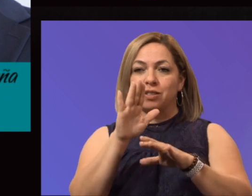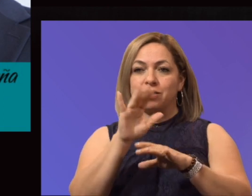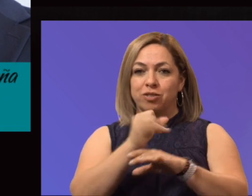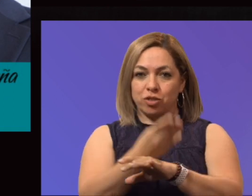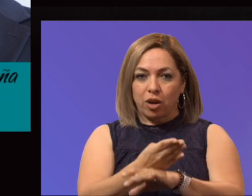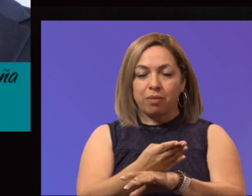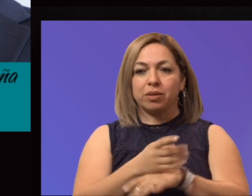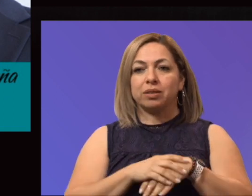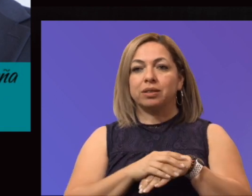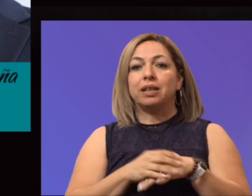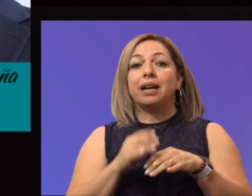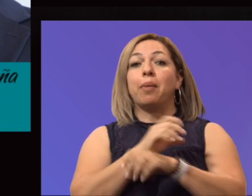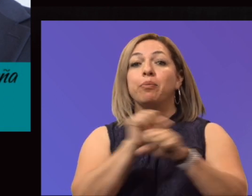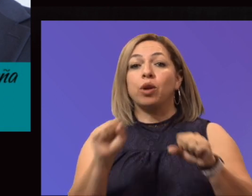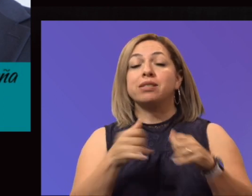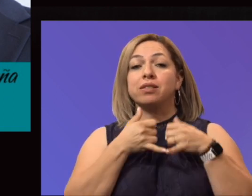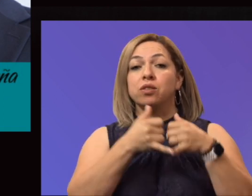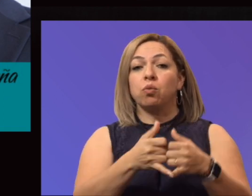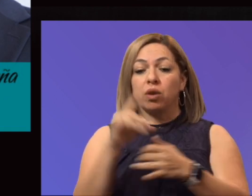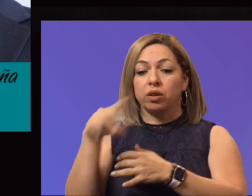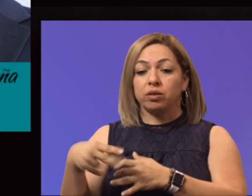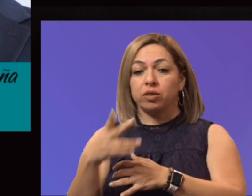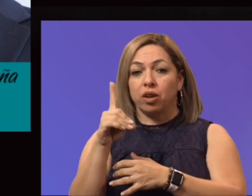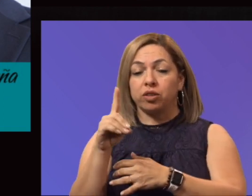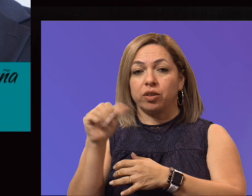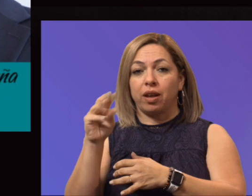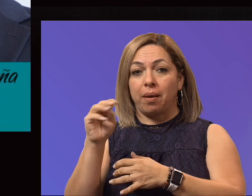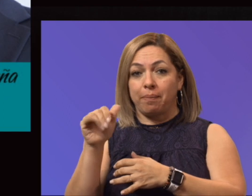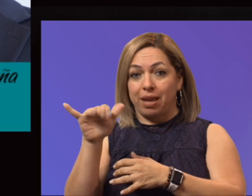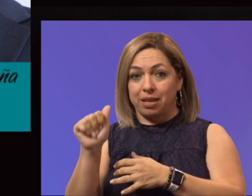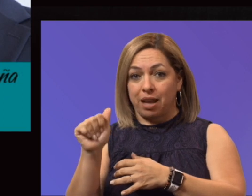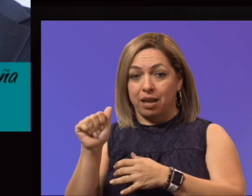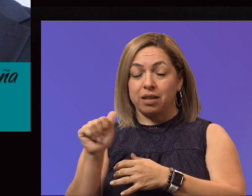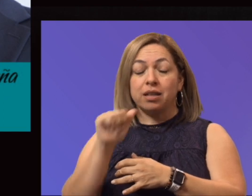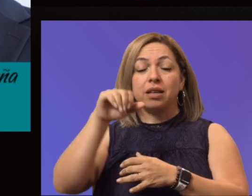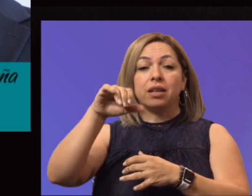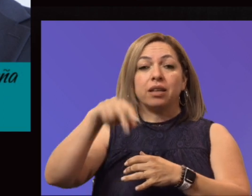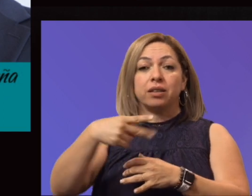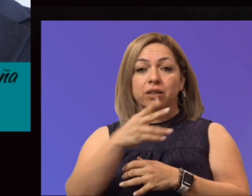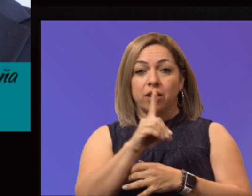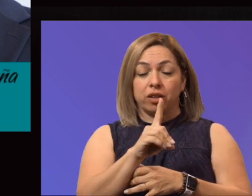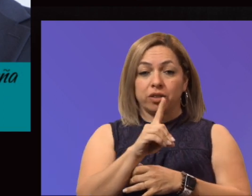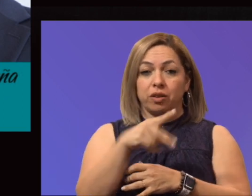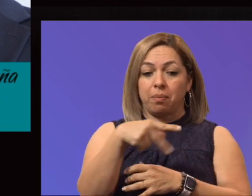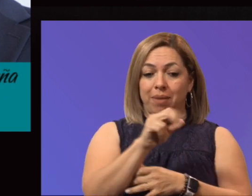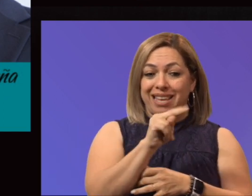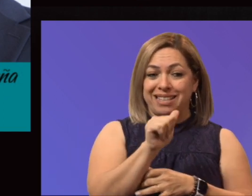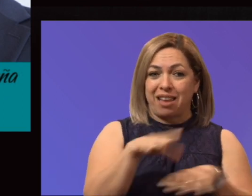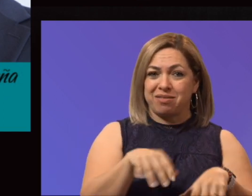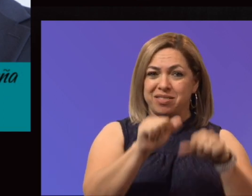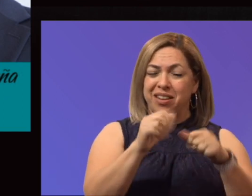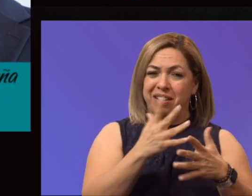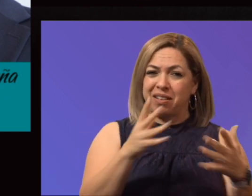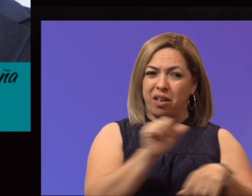2021, Dr. Amaya, who's done an exceptional job, and Dr. Pena, who has taken on so much during this COVID and